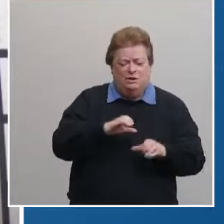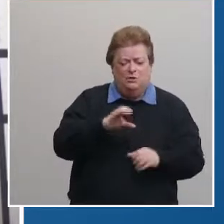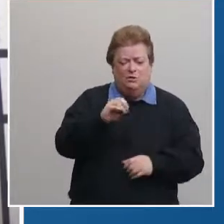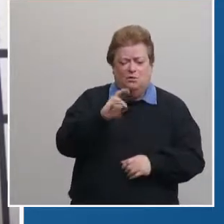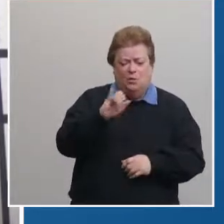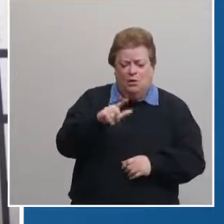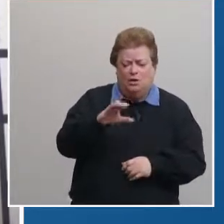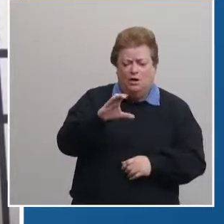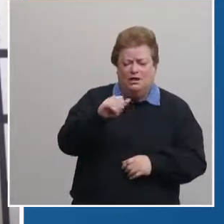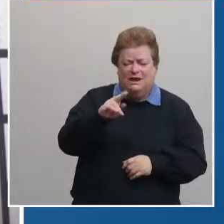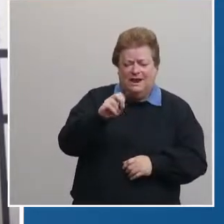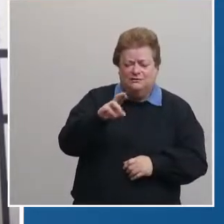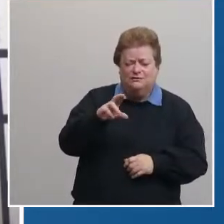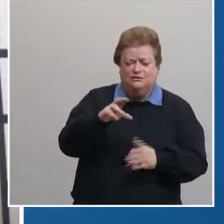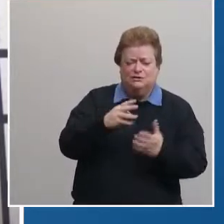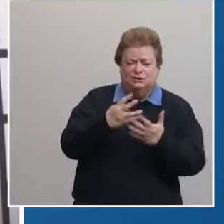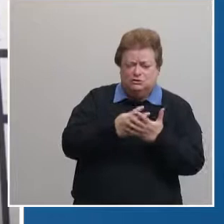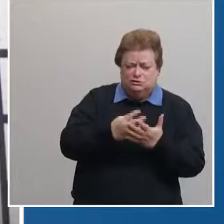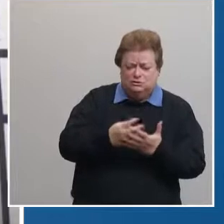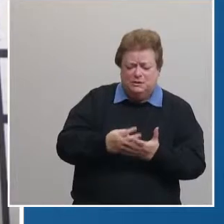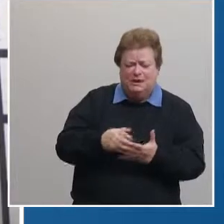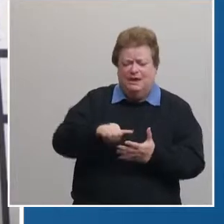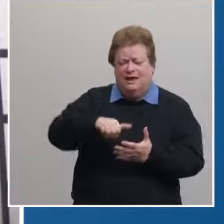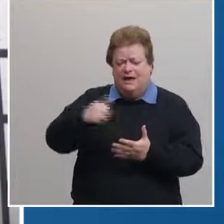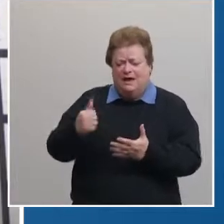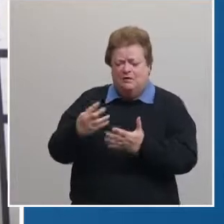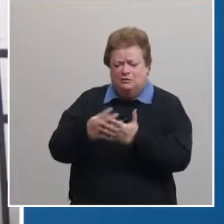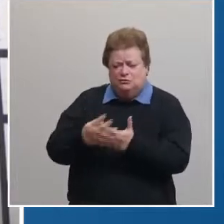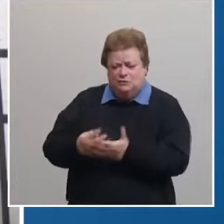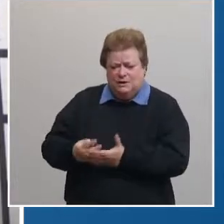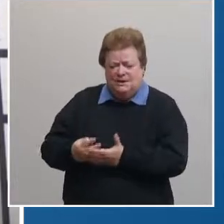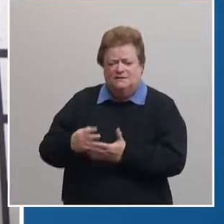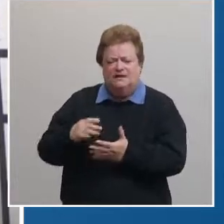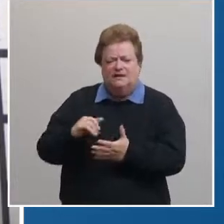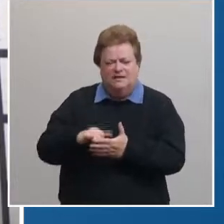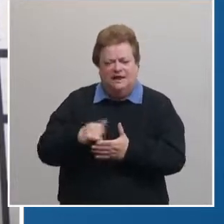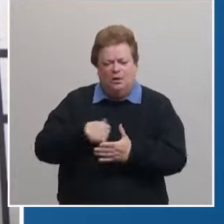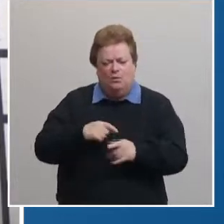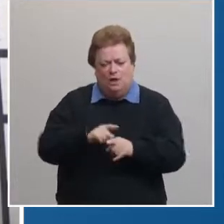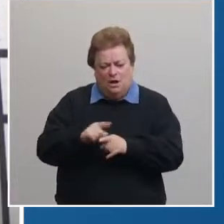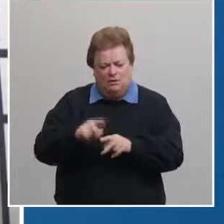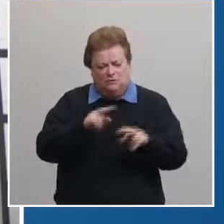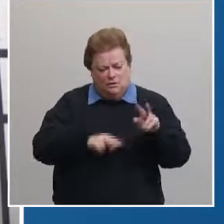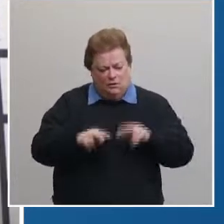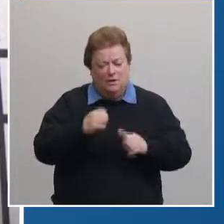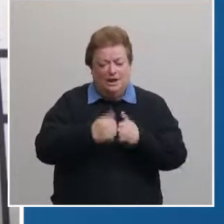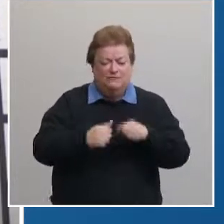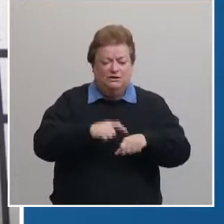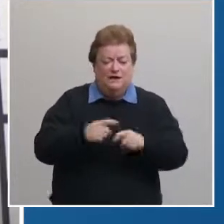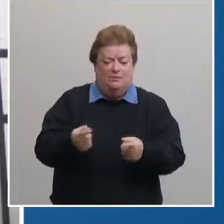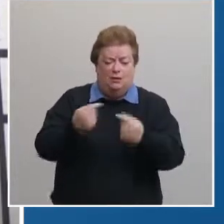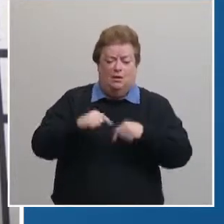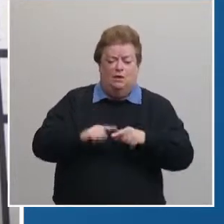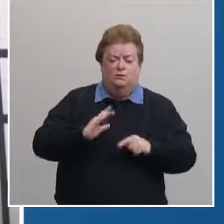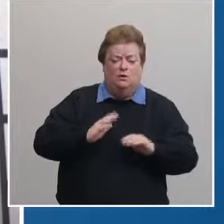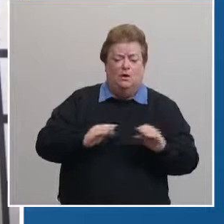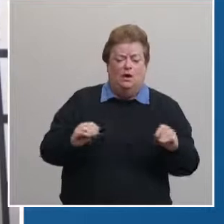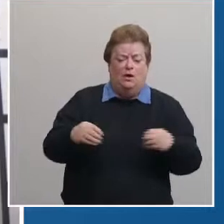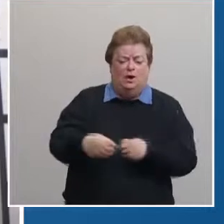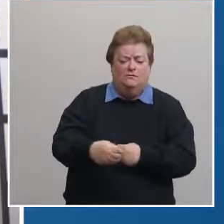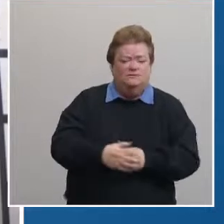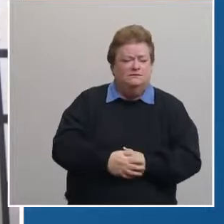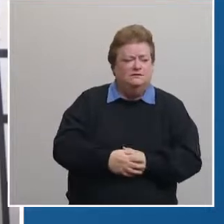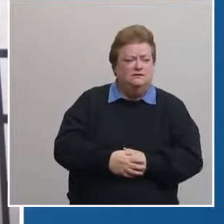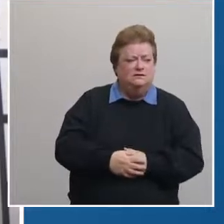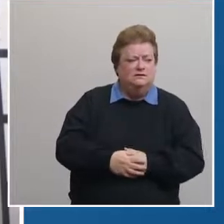tissue screenings all those little things you might not actually realize your dentist is taking into account every time you step in so our big thing is if we